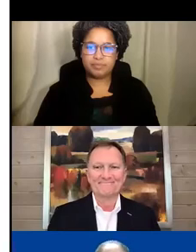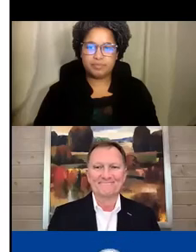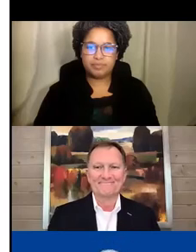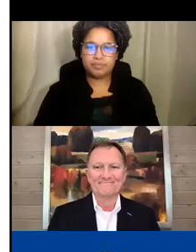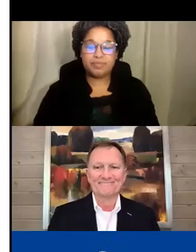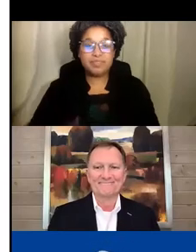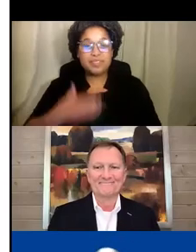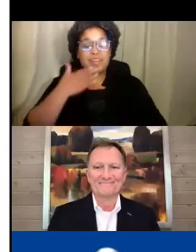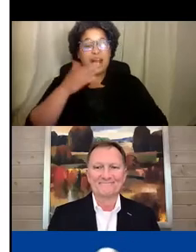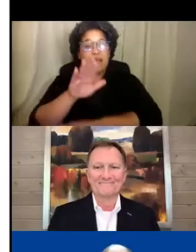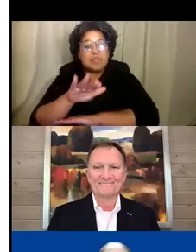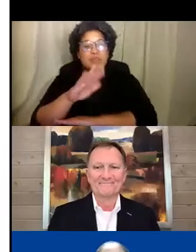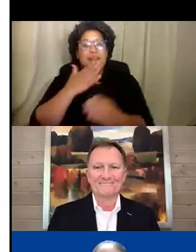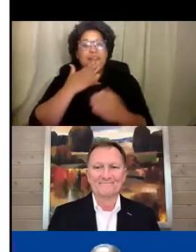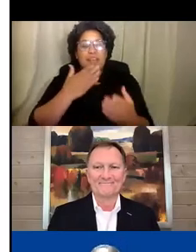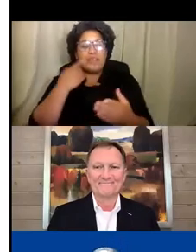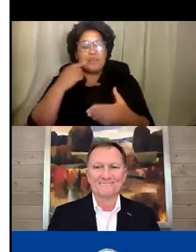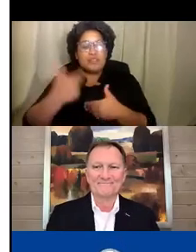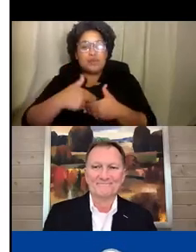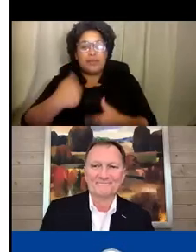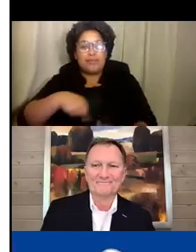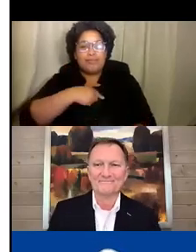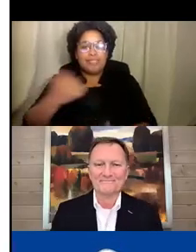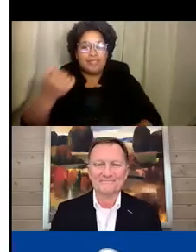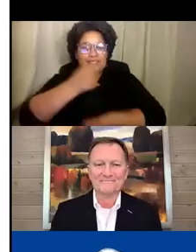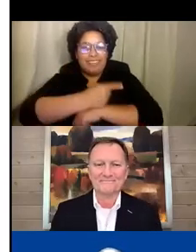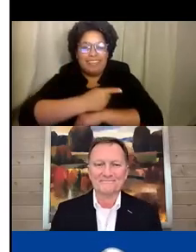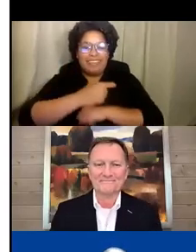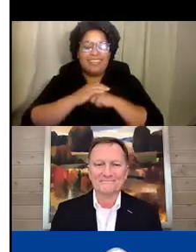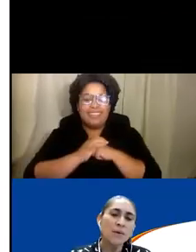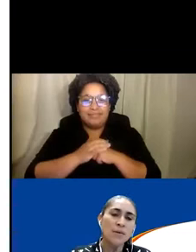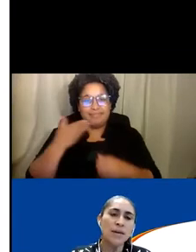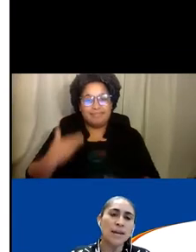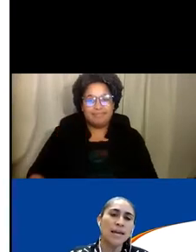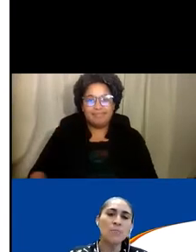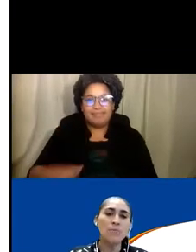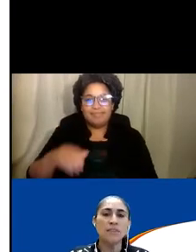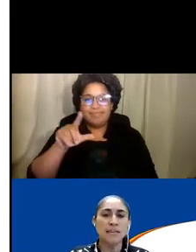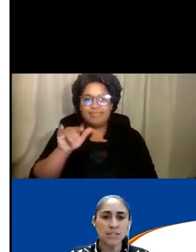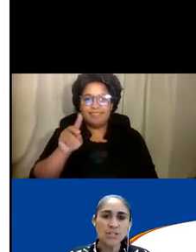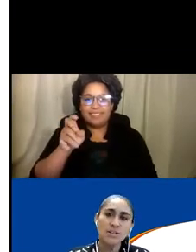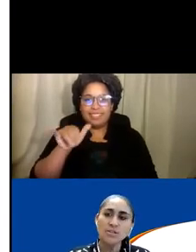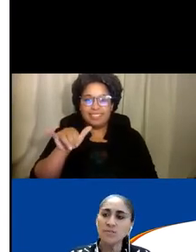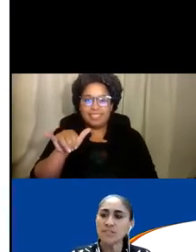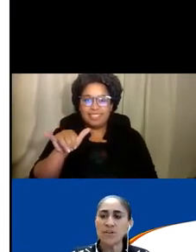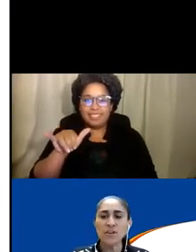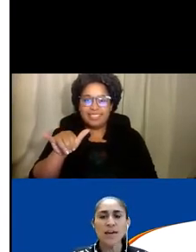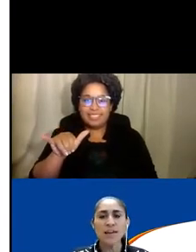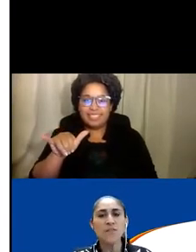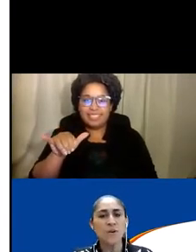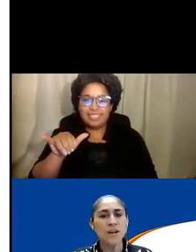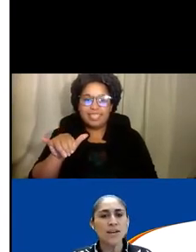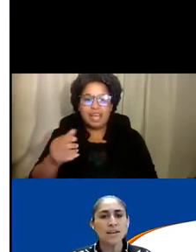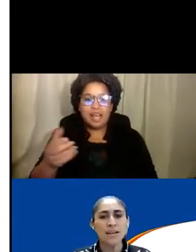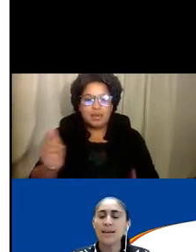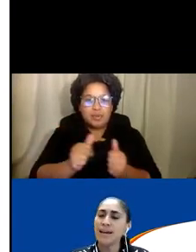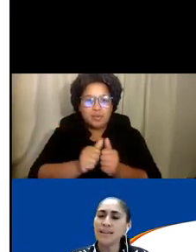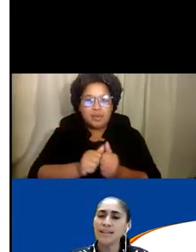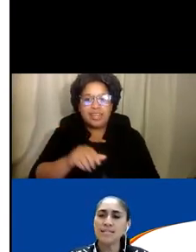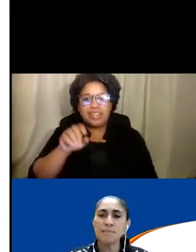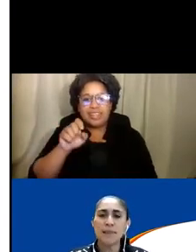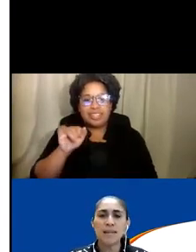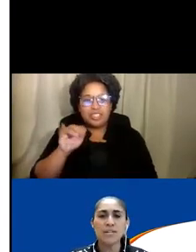Good afternoon and thank you for joining us today. I am Lendi Ruano and I am with Easter Seals of Southern California